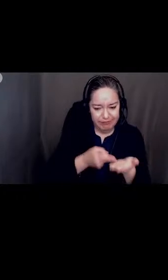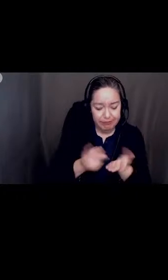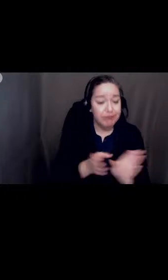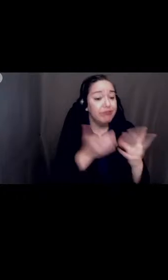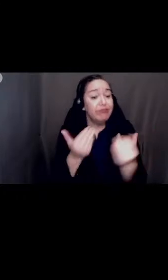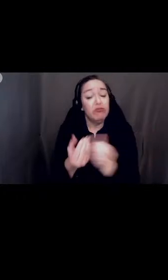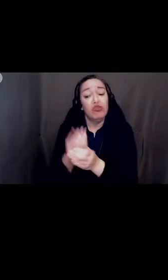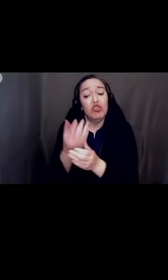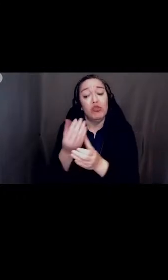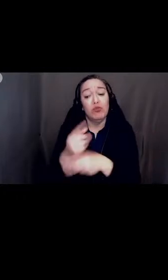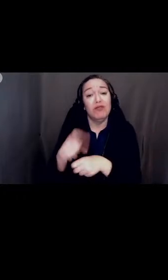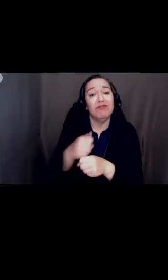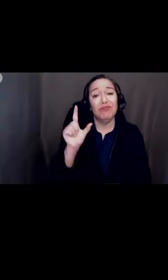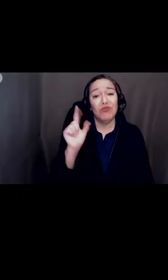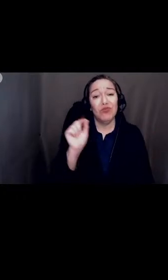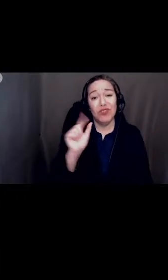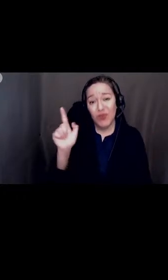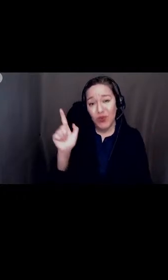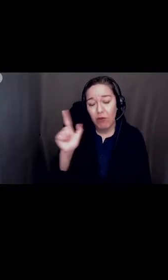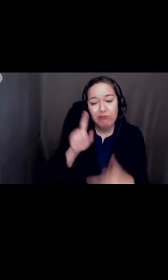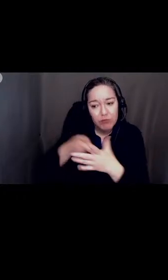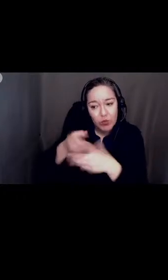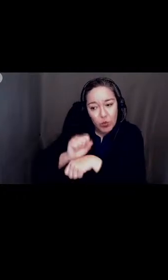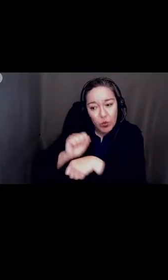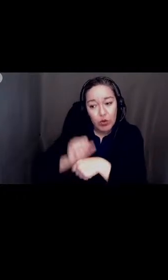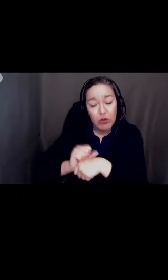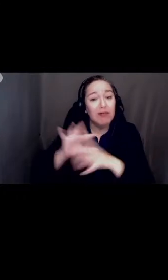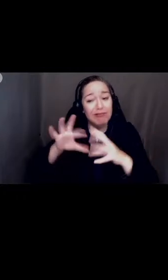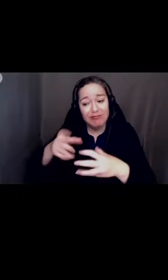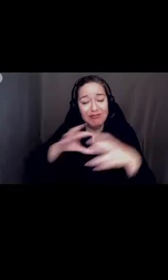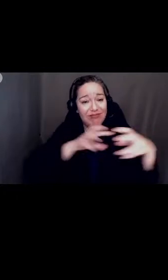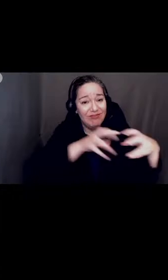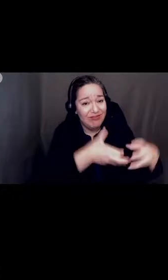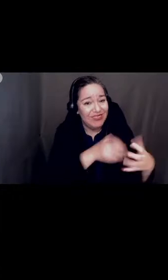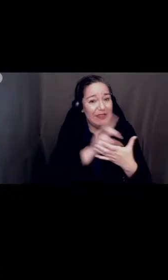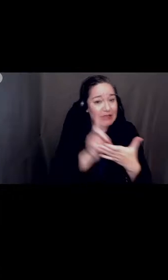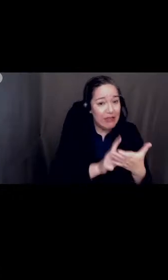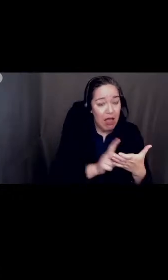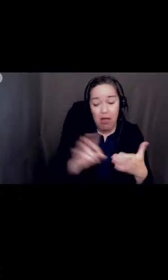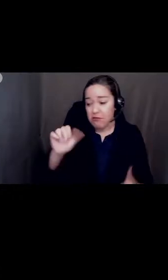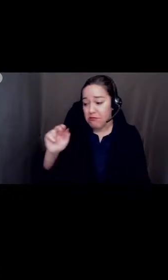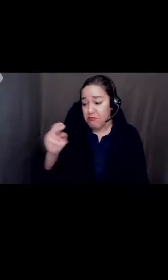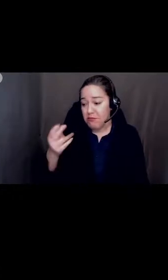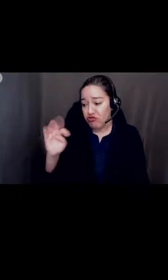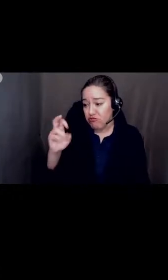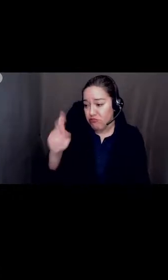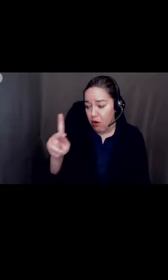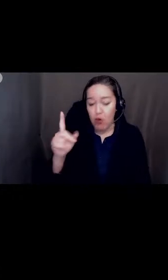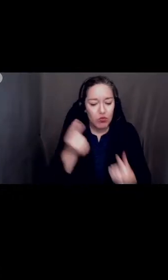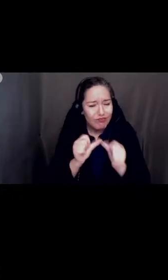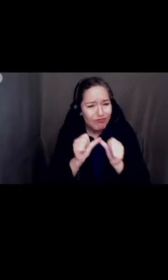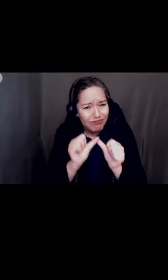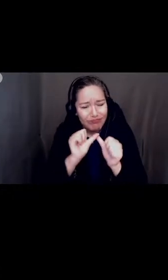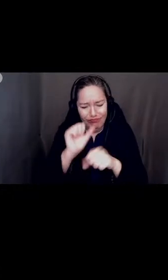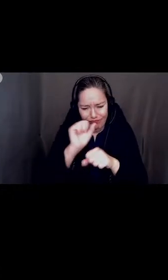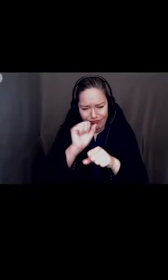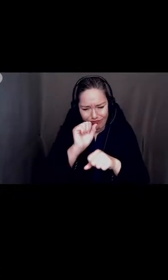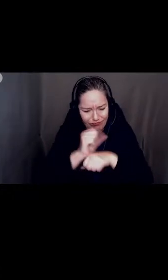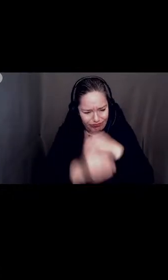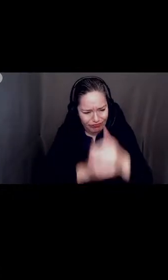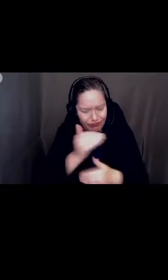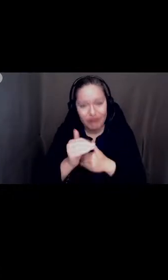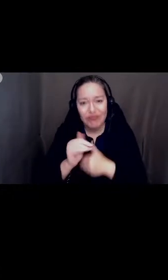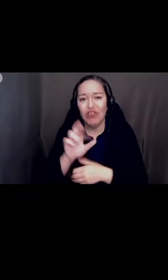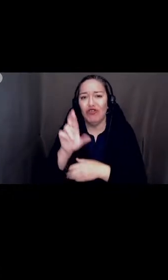we've begun work with our design and benchmarking teams to continue to review and develop the overall redesign plan. We've sincerely